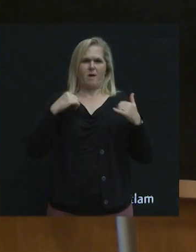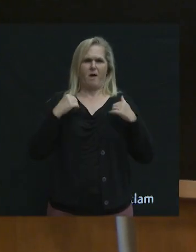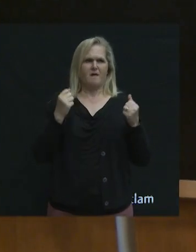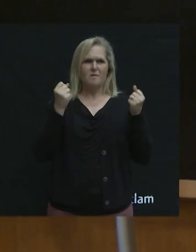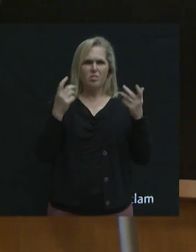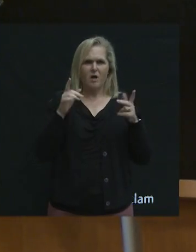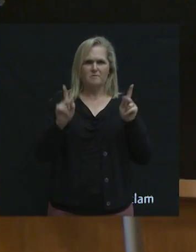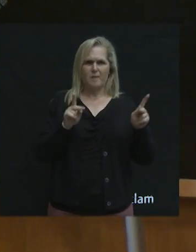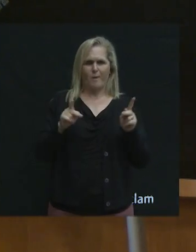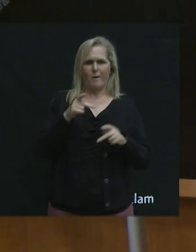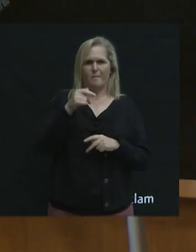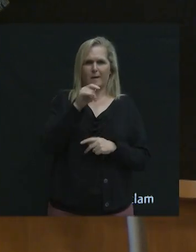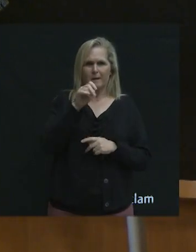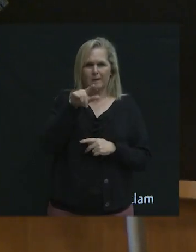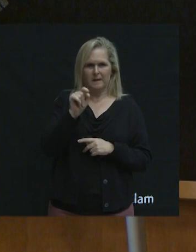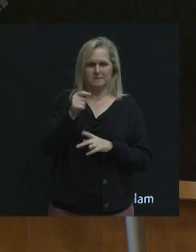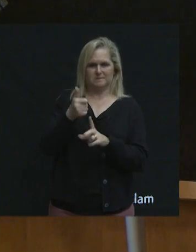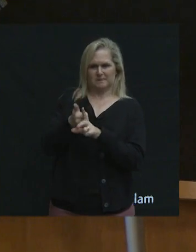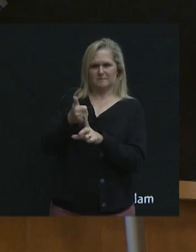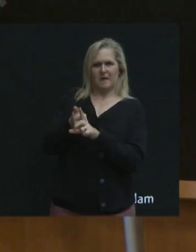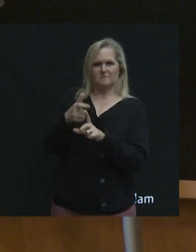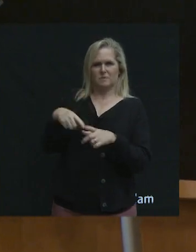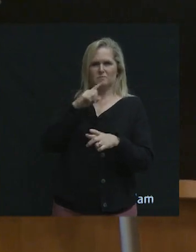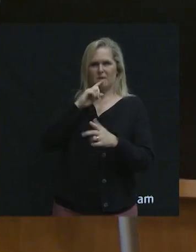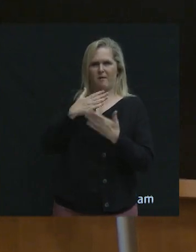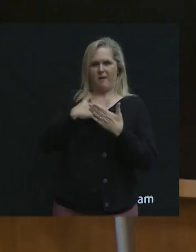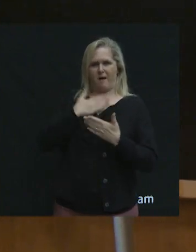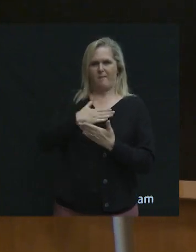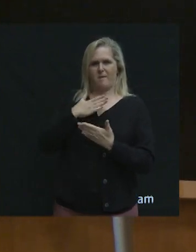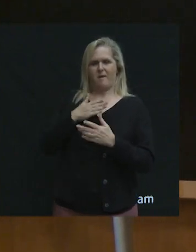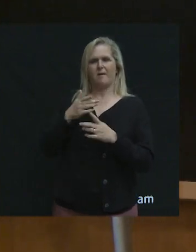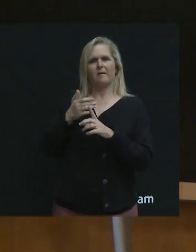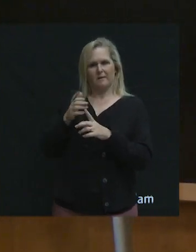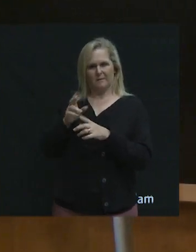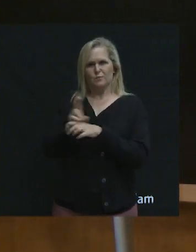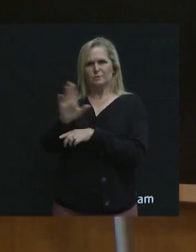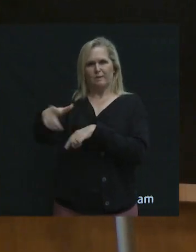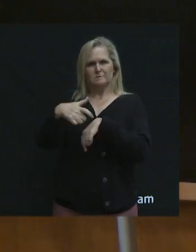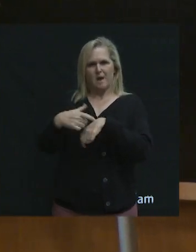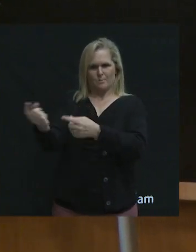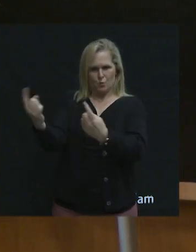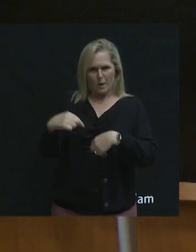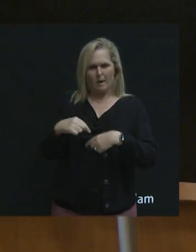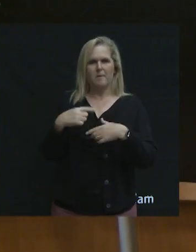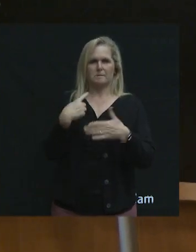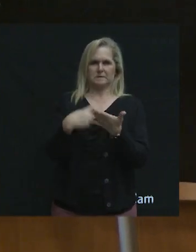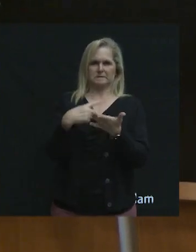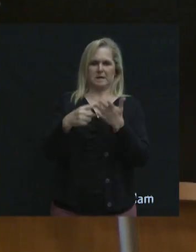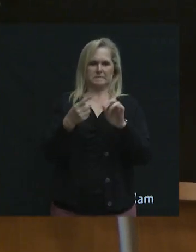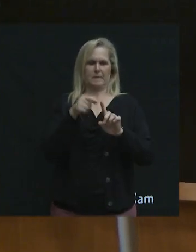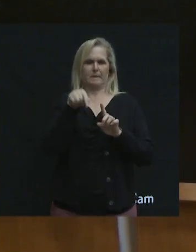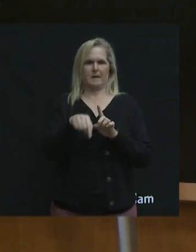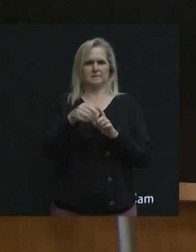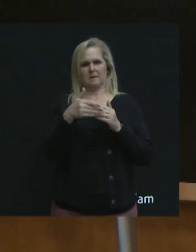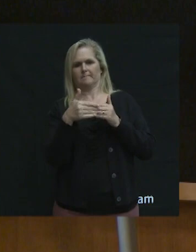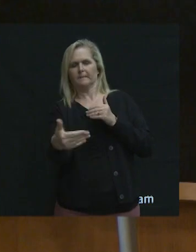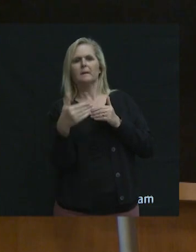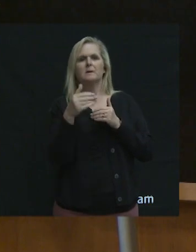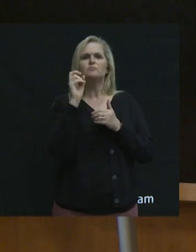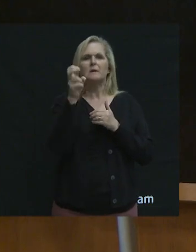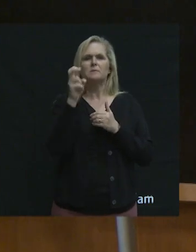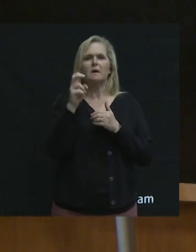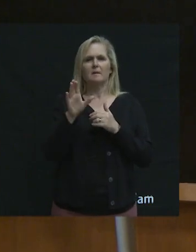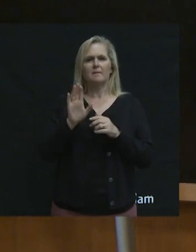bunch of panelists that were very pleased that they've taken the time to come in and take the time and have a conversation on this to have a